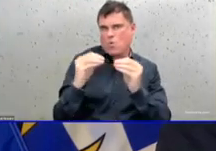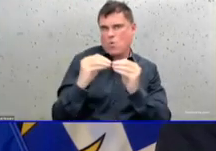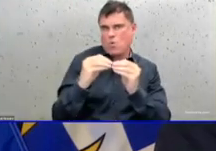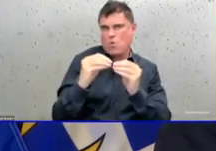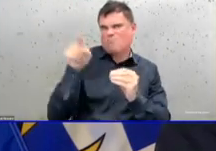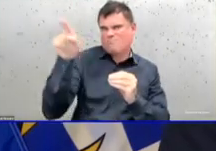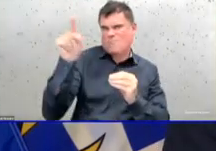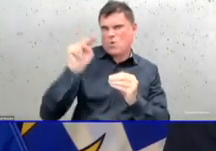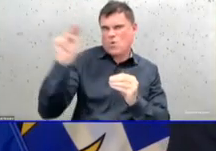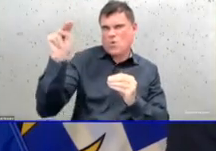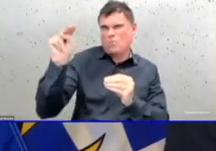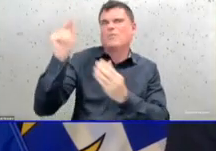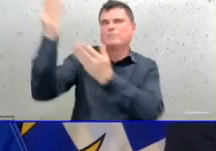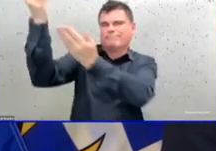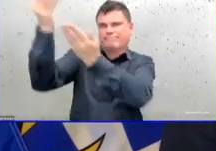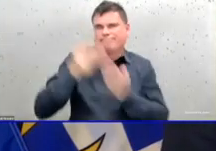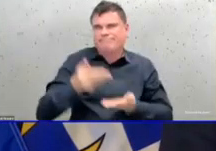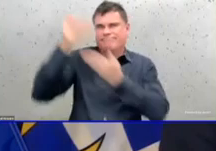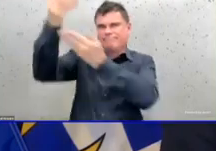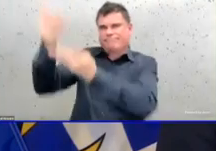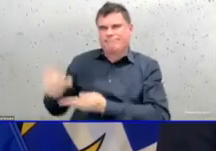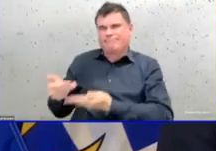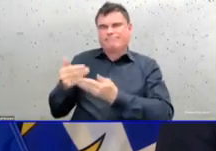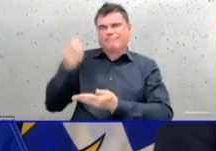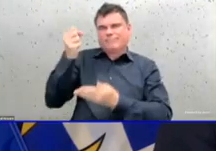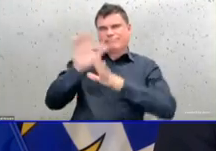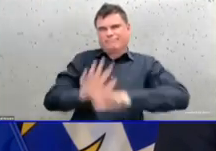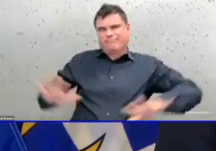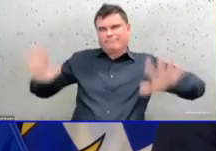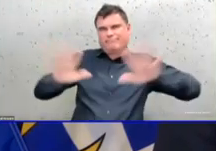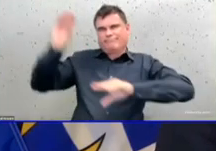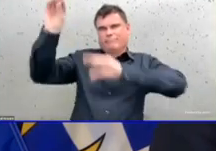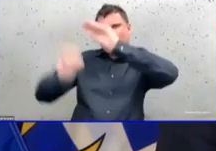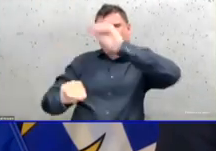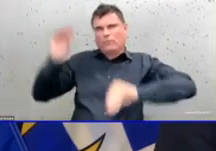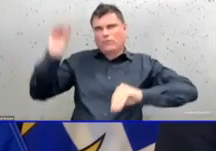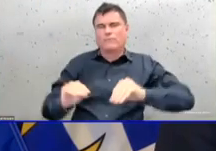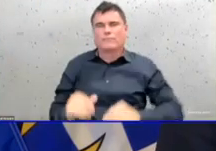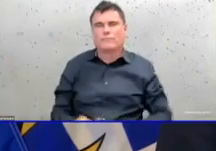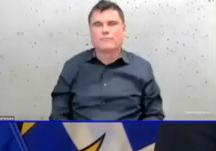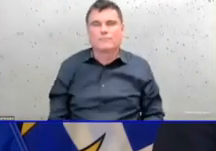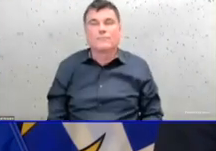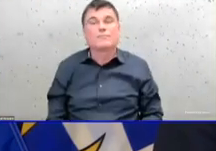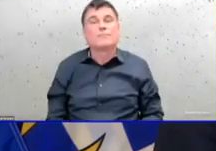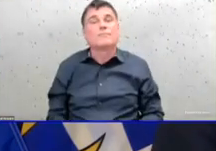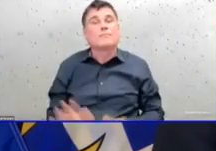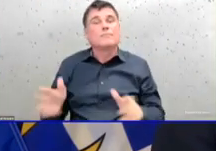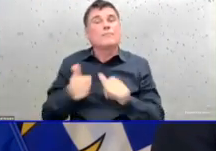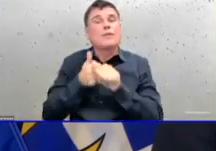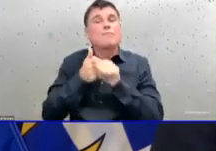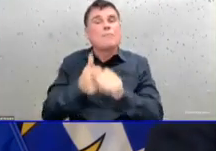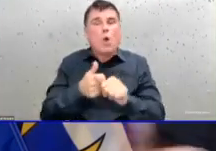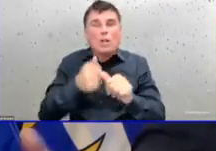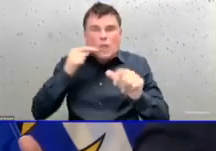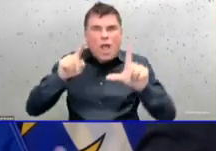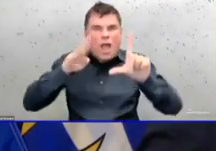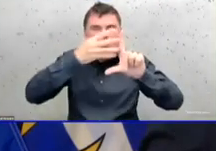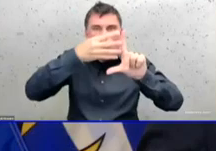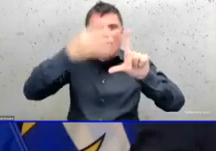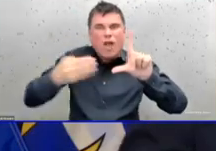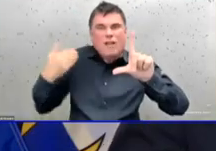tells us, is the absolute need to continue to increase our dose one vaccination and our dose two vaccination